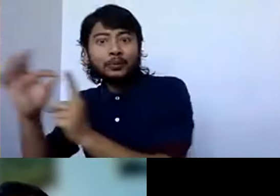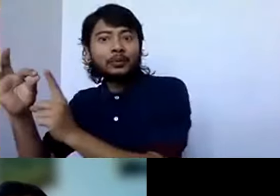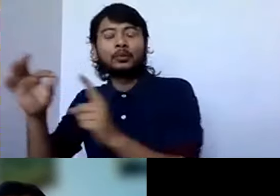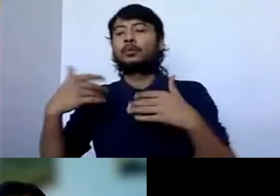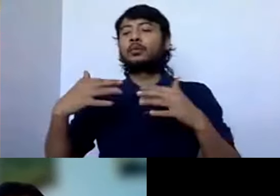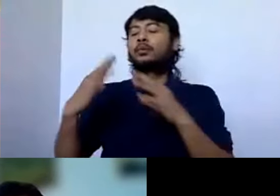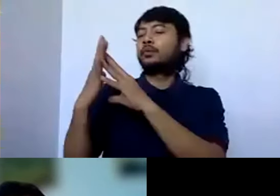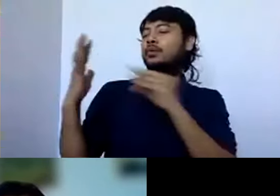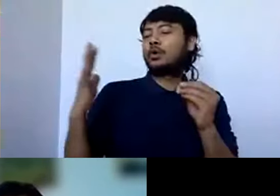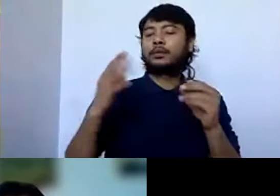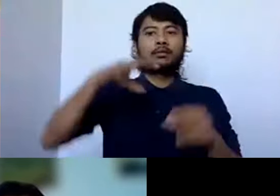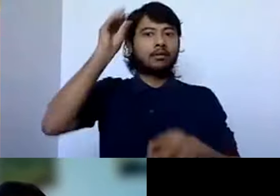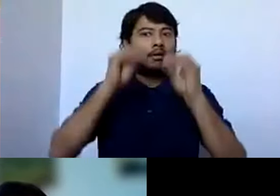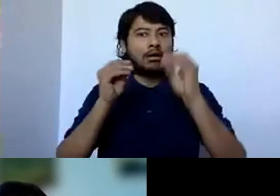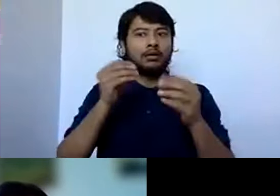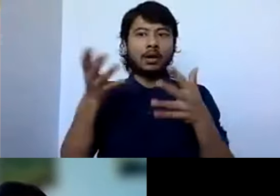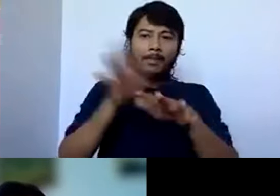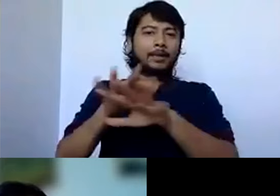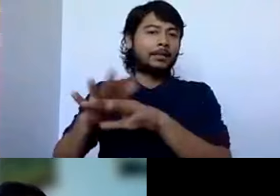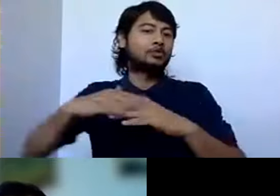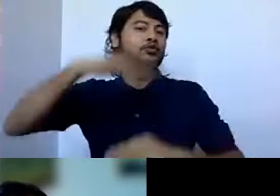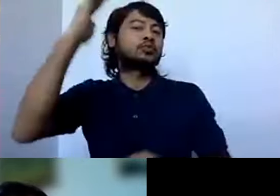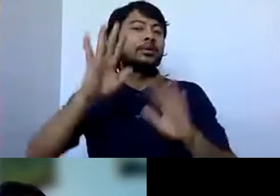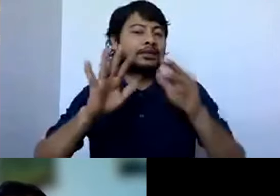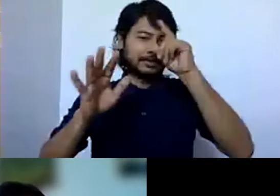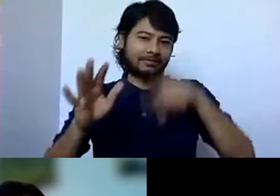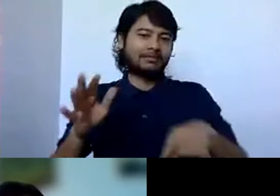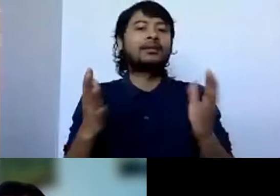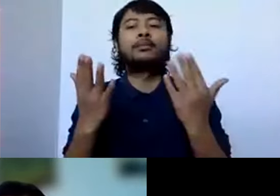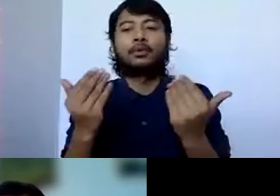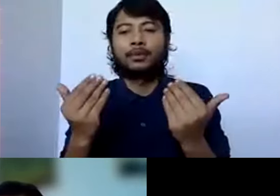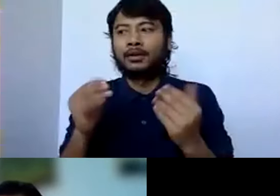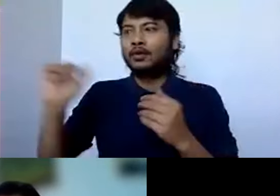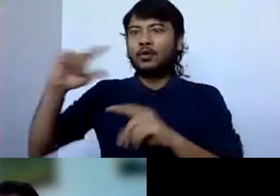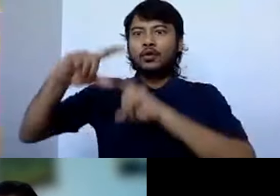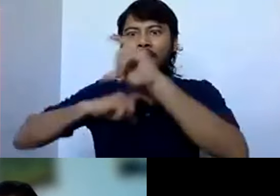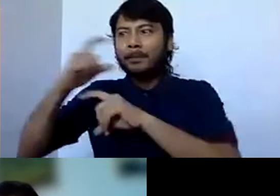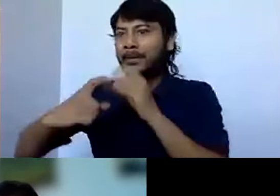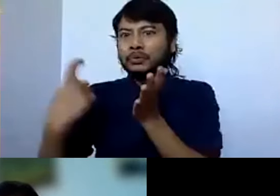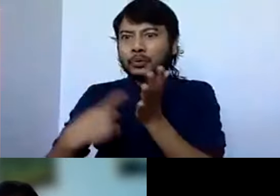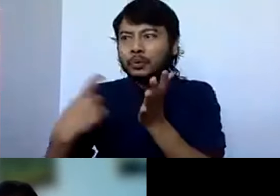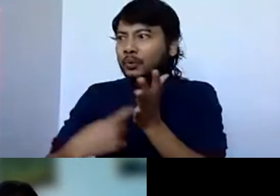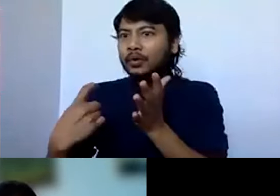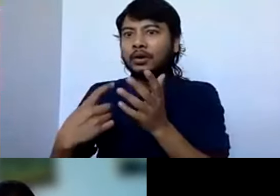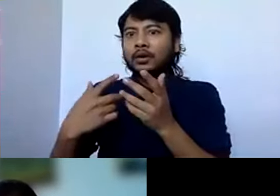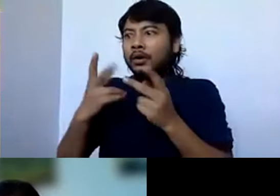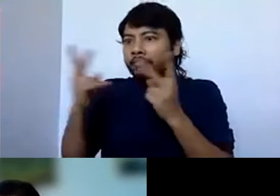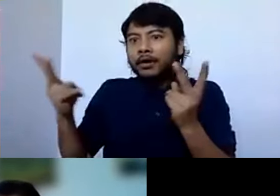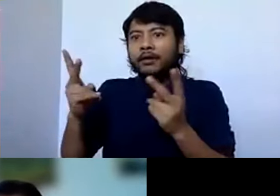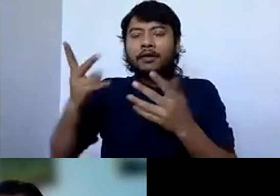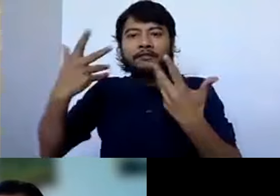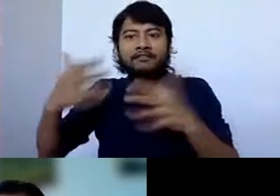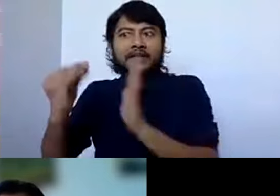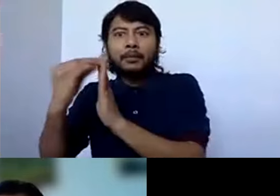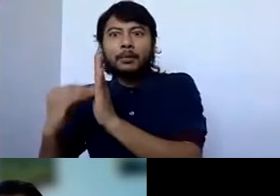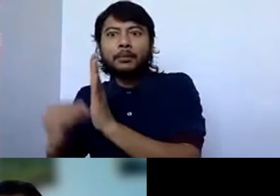in terms of how you are going, you know, how the strategies for industry, cetera, are. There are, okay, two, three